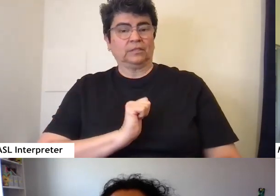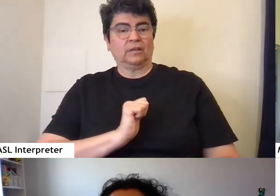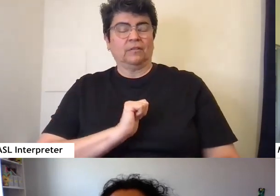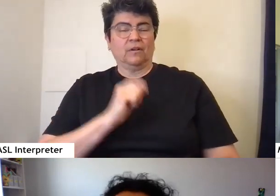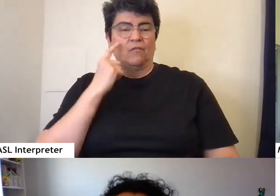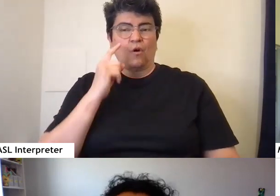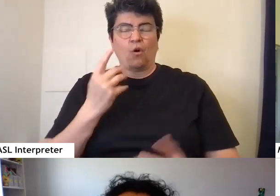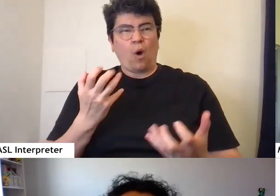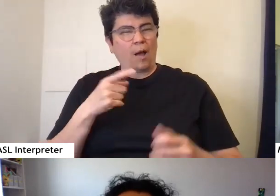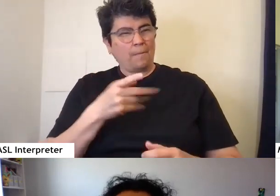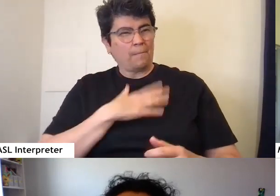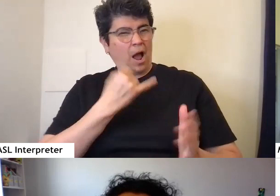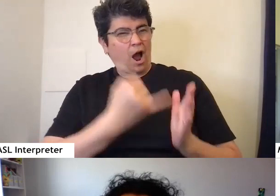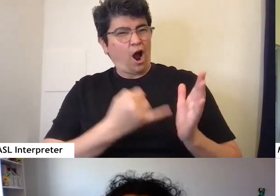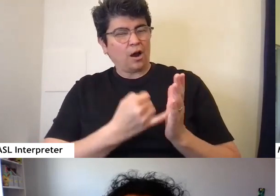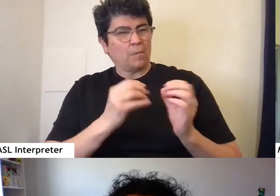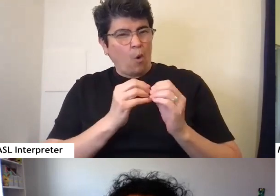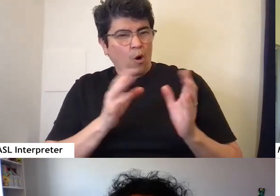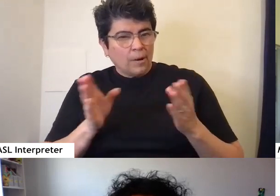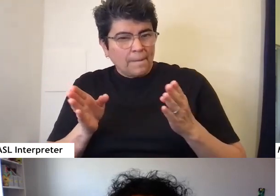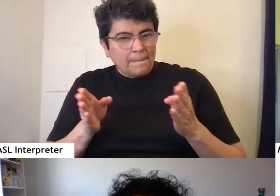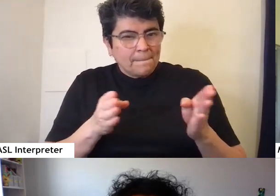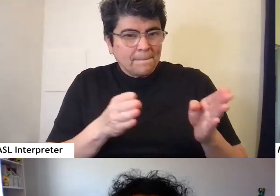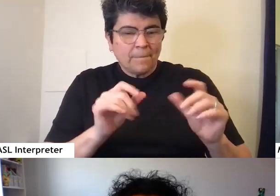to push my art increasingly in that direction.